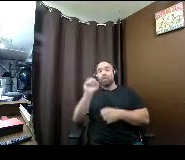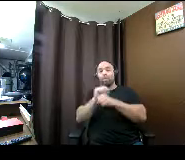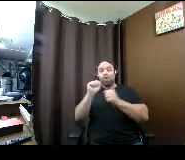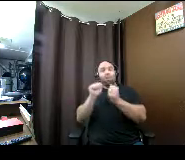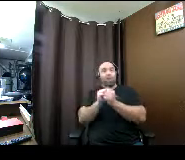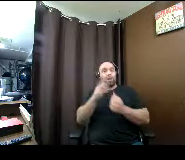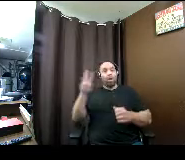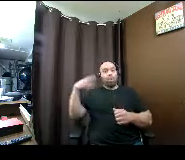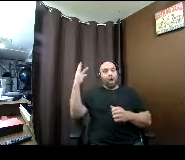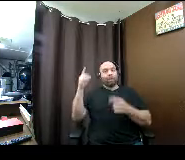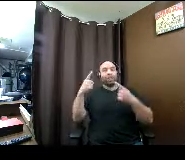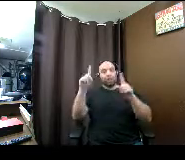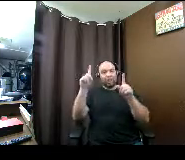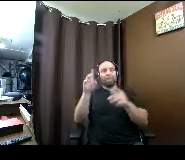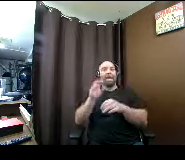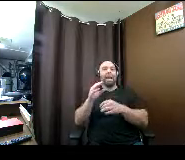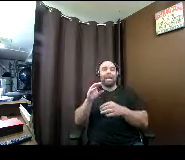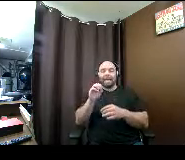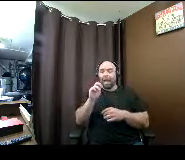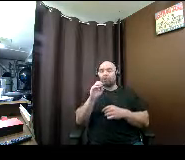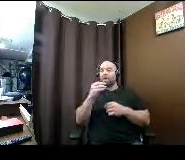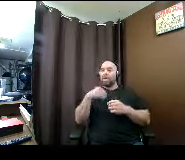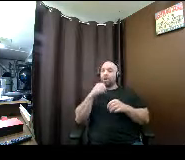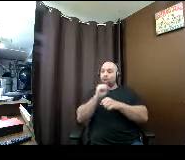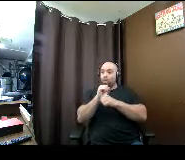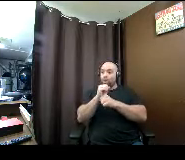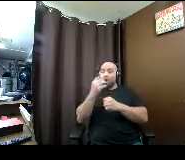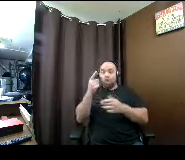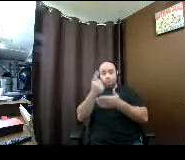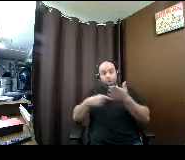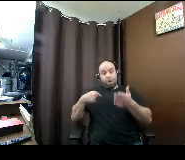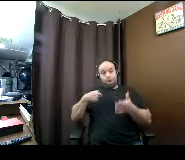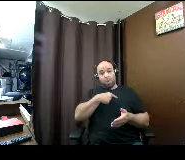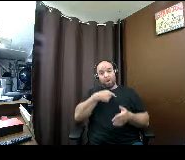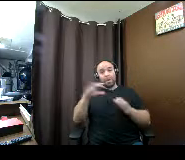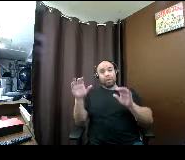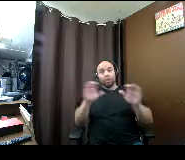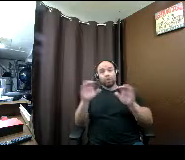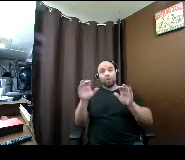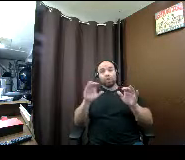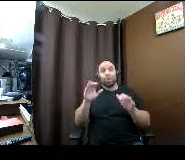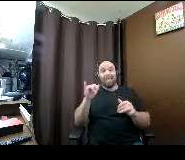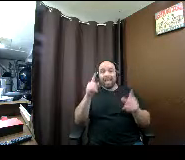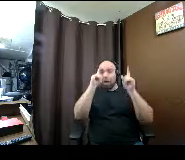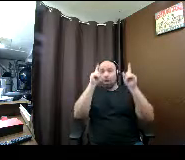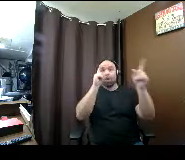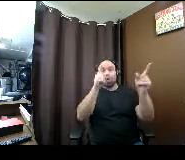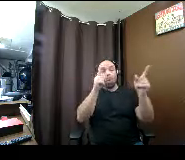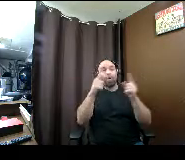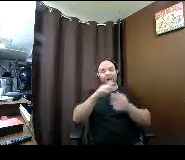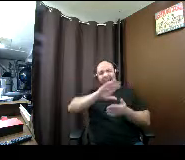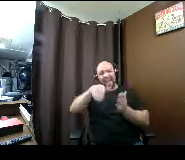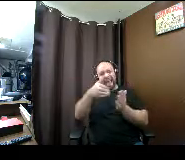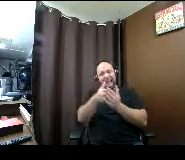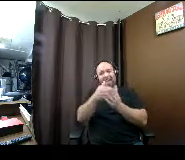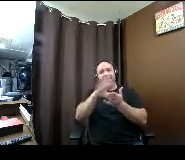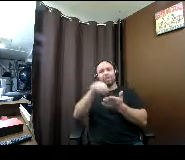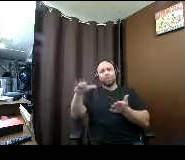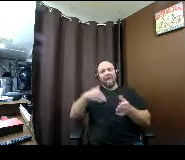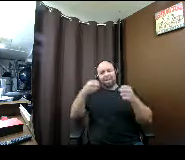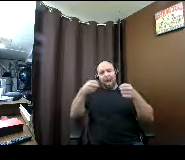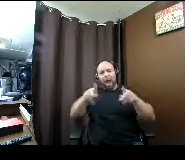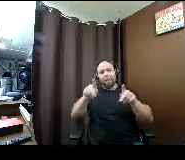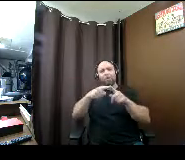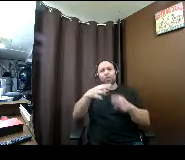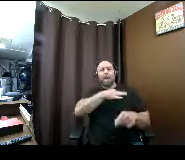and i work with the 12th year campaign and so what we do is our whole goal is to make sure every student has an opportunity to apply for financial